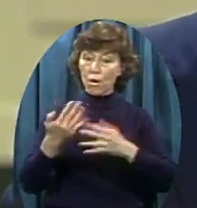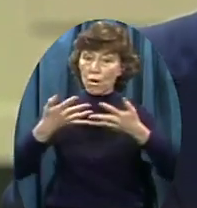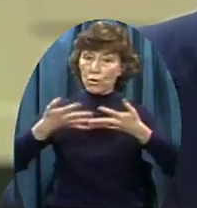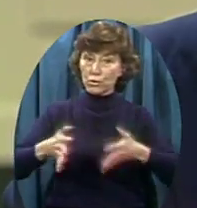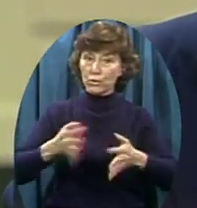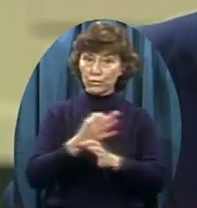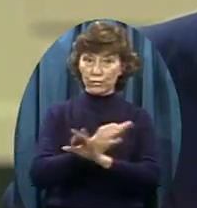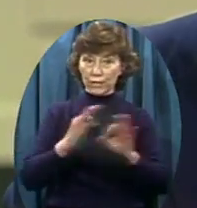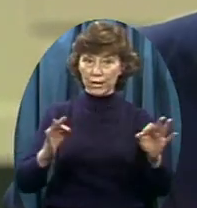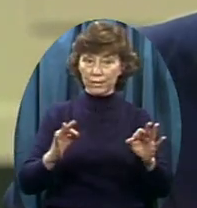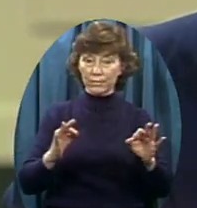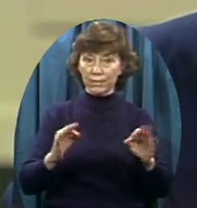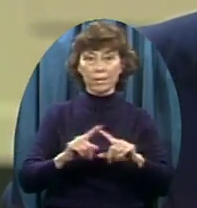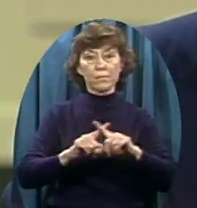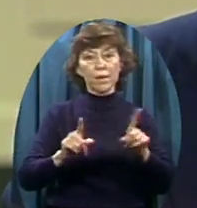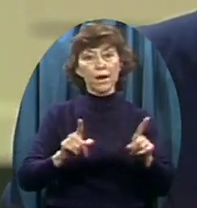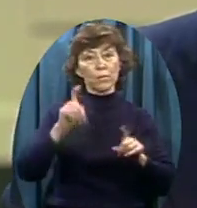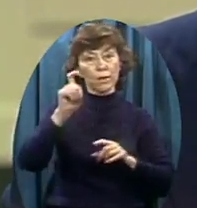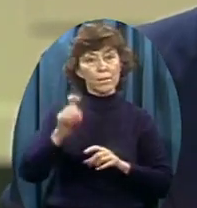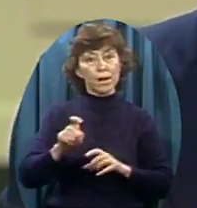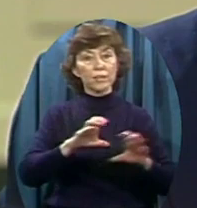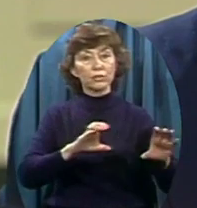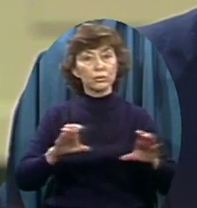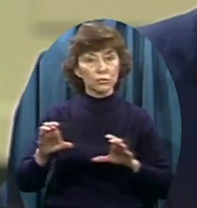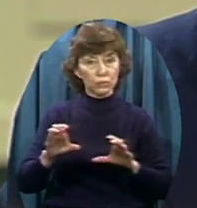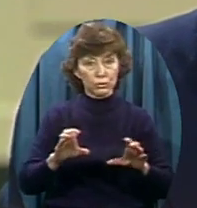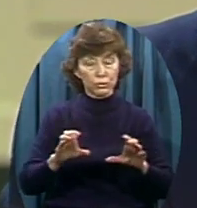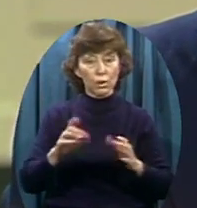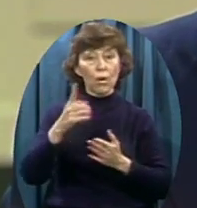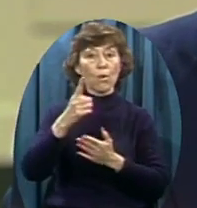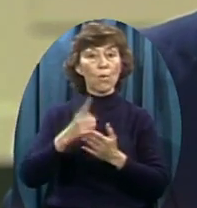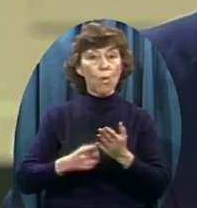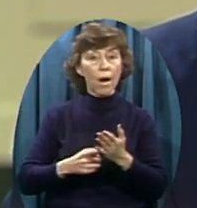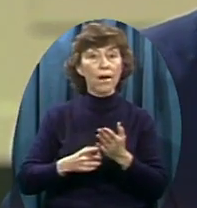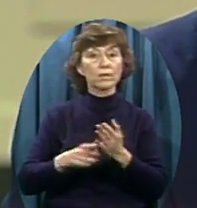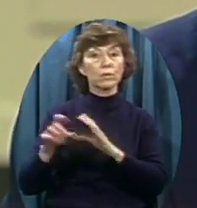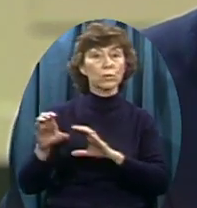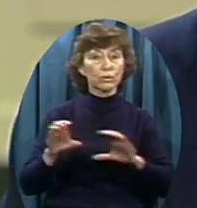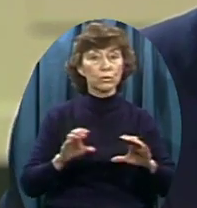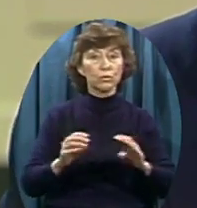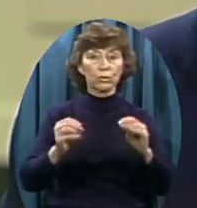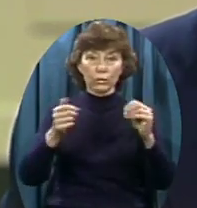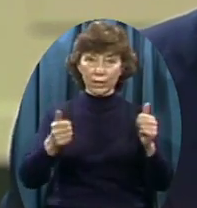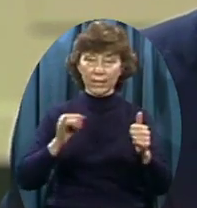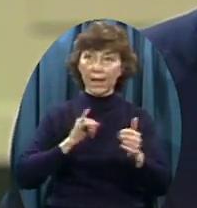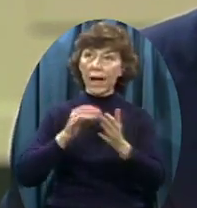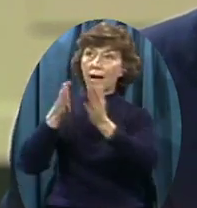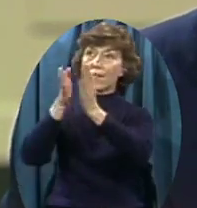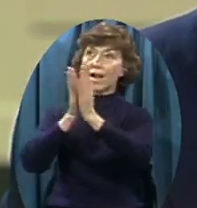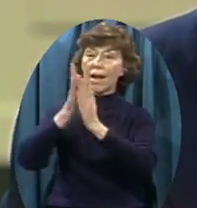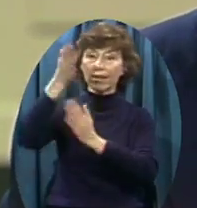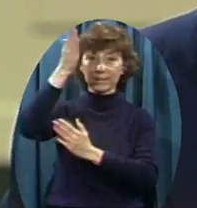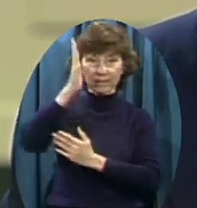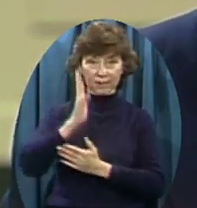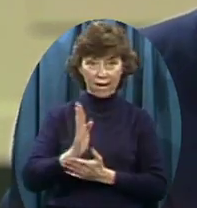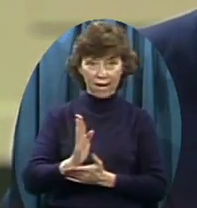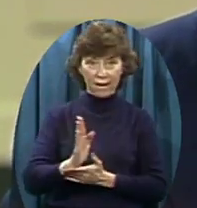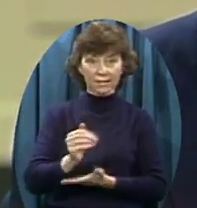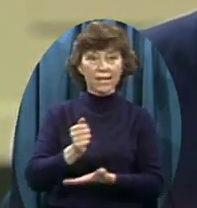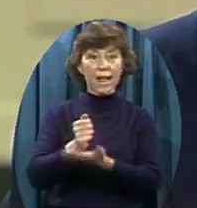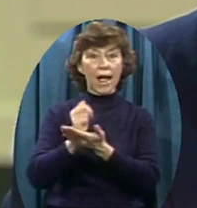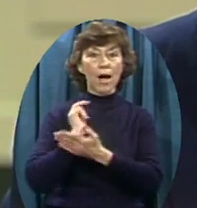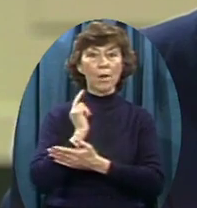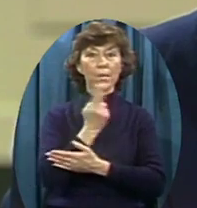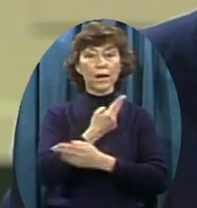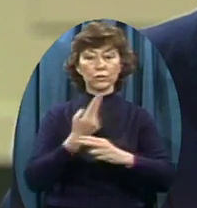What we're going to do quickly I've decided under God Somehow to trust Him To help us Enable us To double this ministry